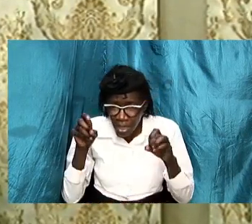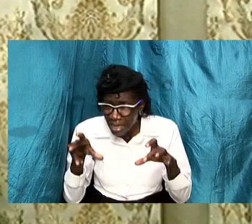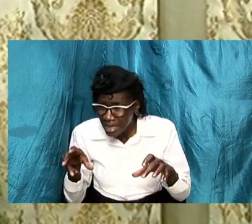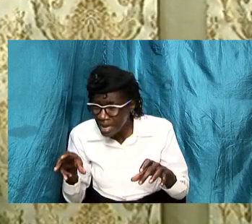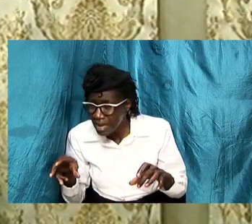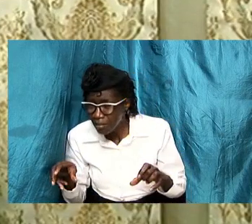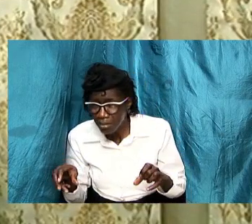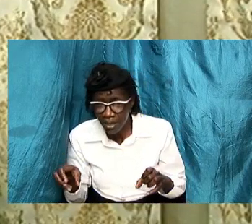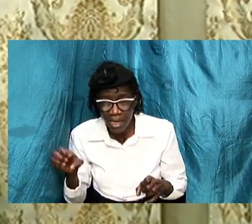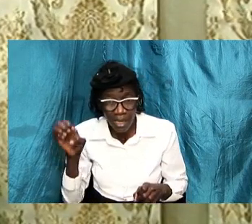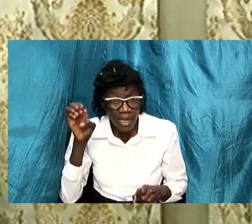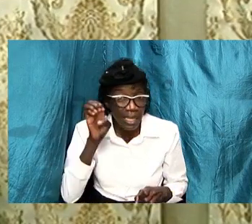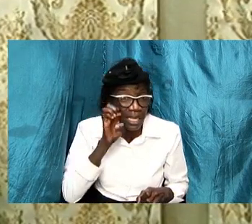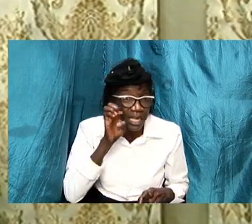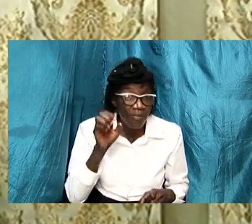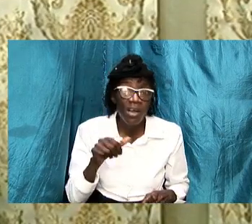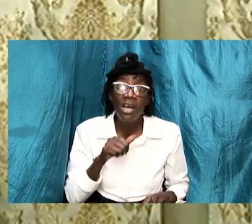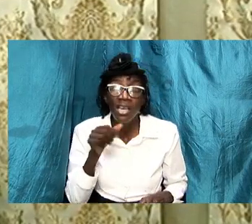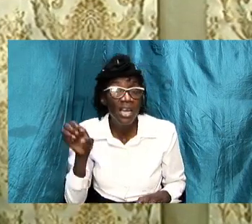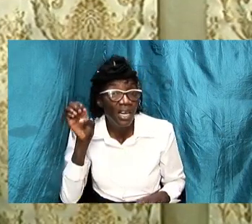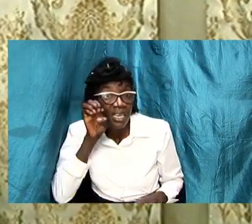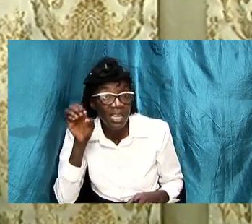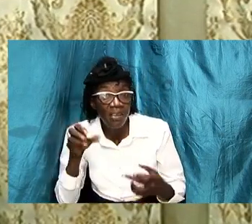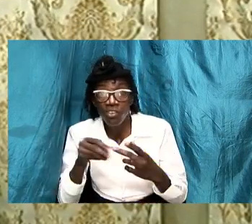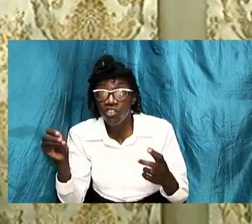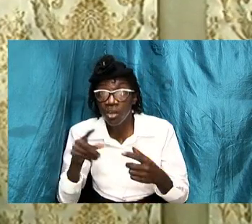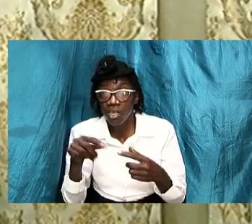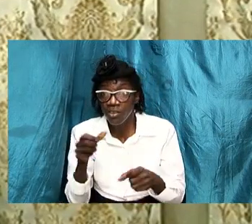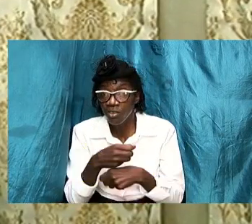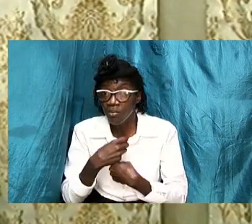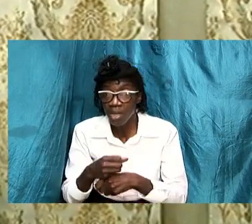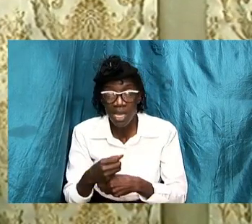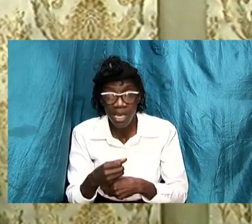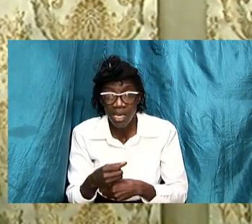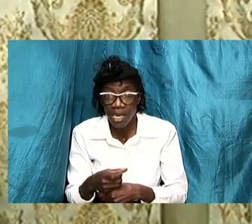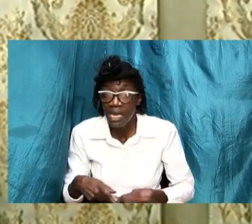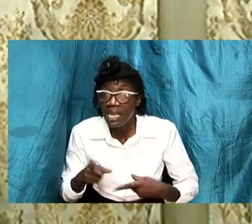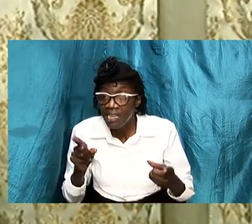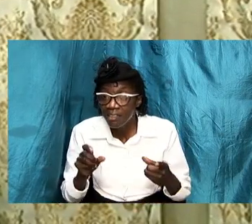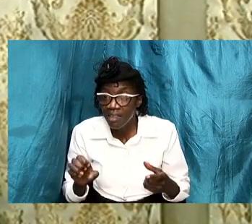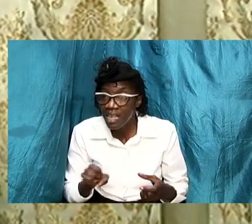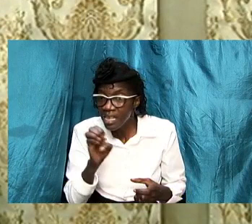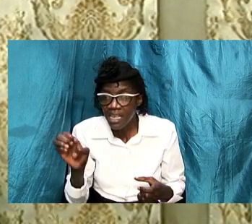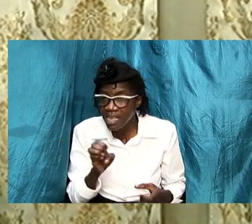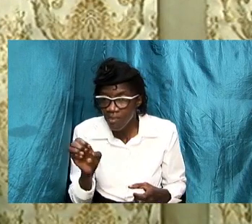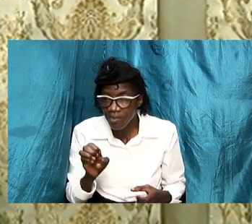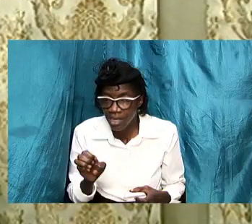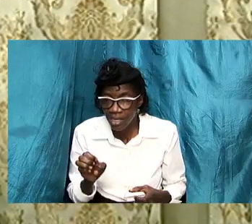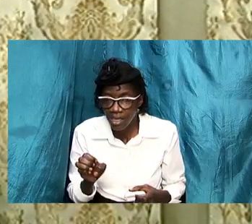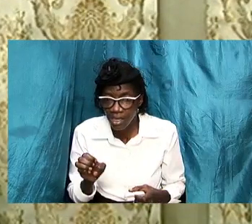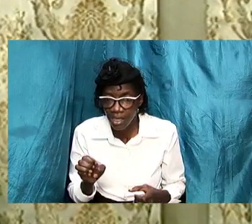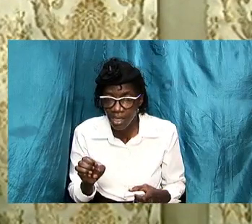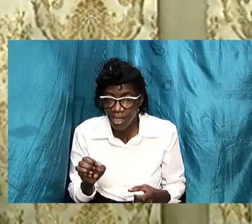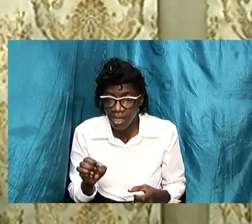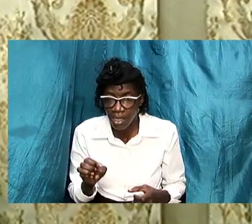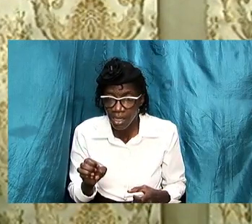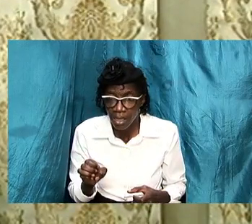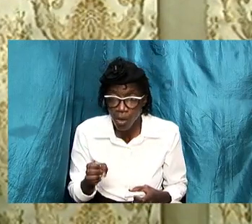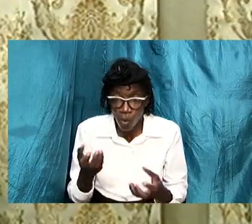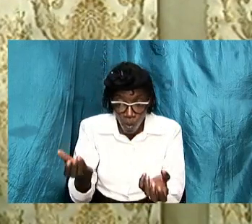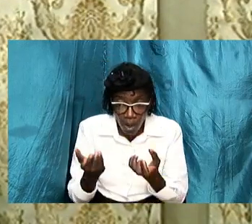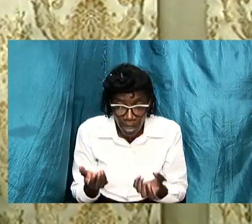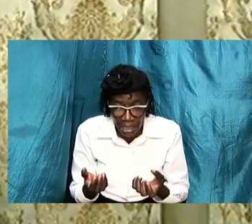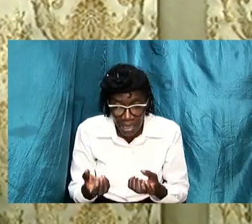decision to make let us say she was even beguiled and she she desired the thing